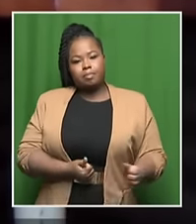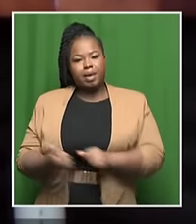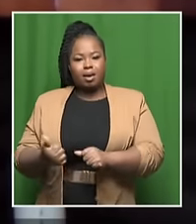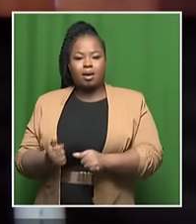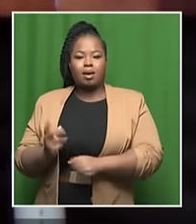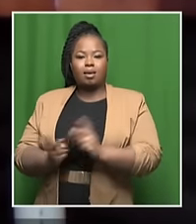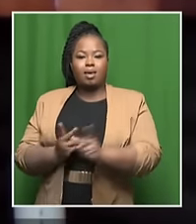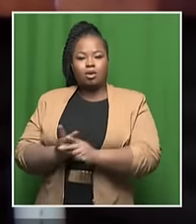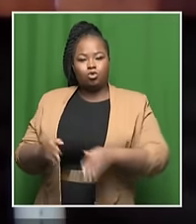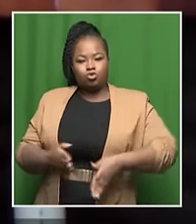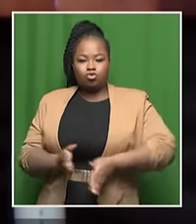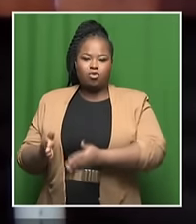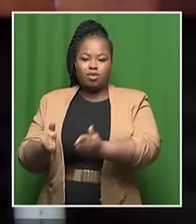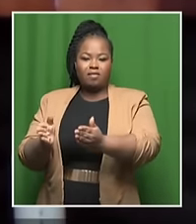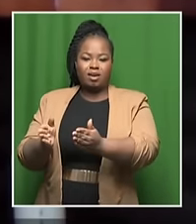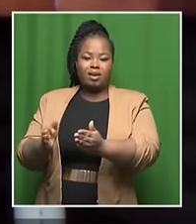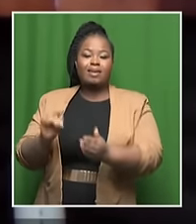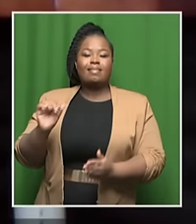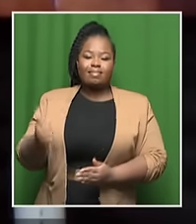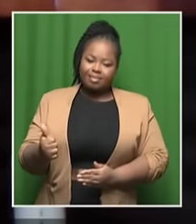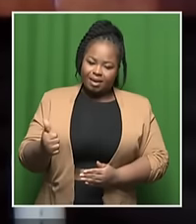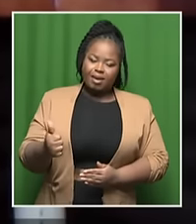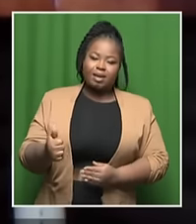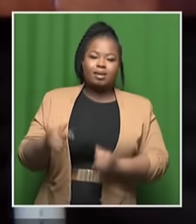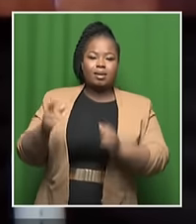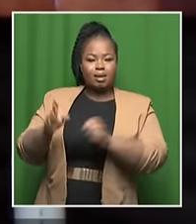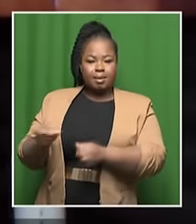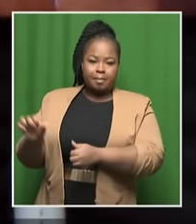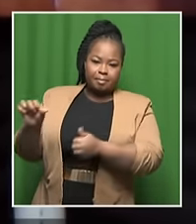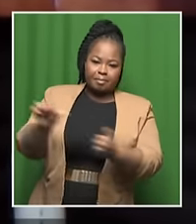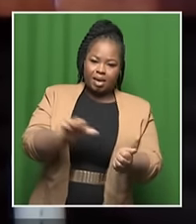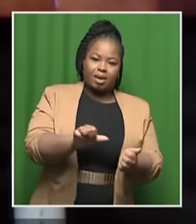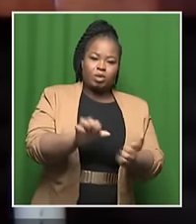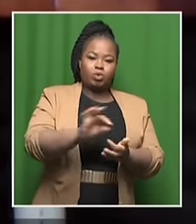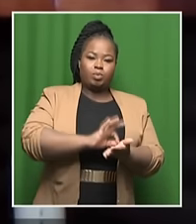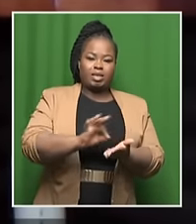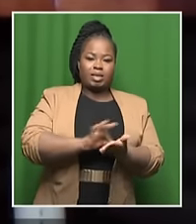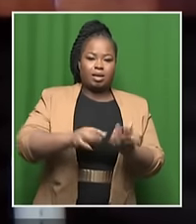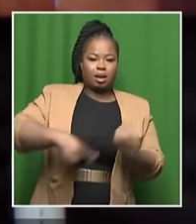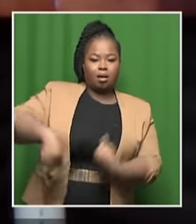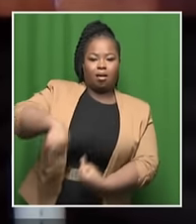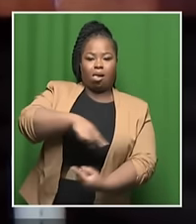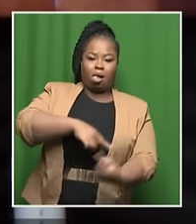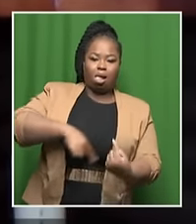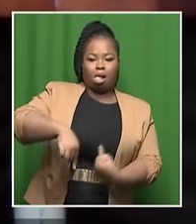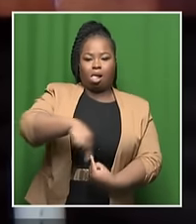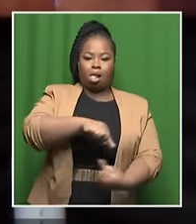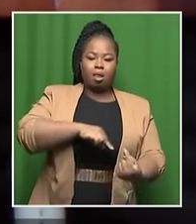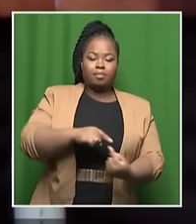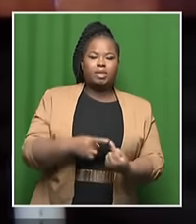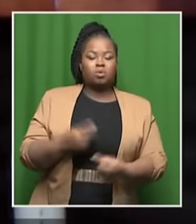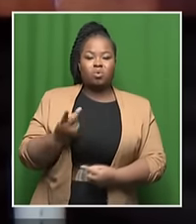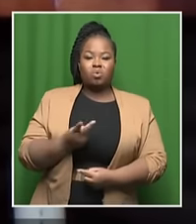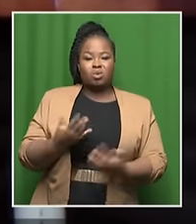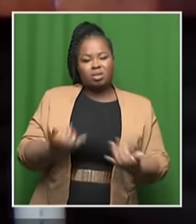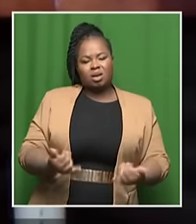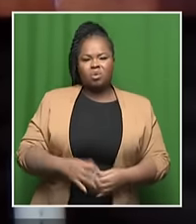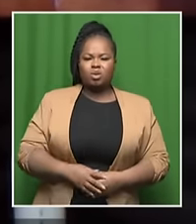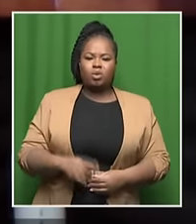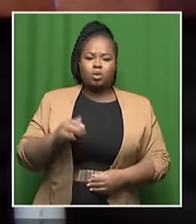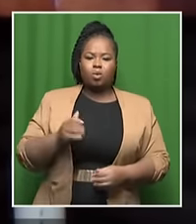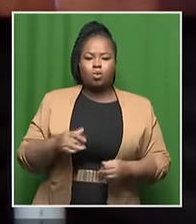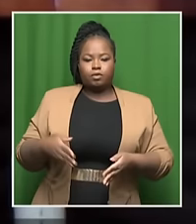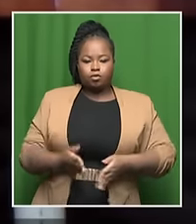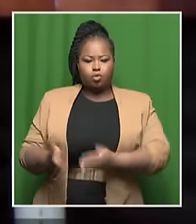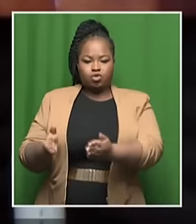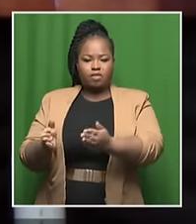the river from which it is then abstracted again. So it's kind of like a sleight of hand, like a trick that's played. That is water from the